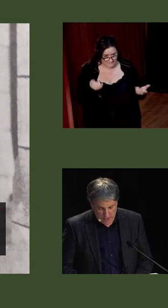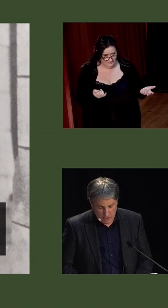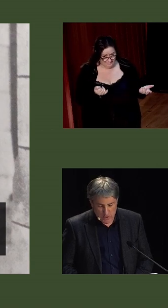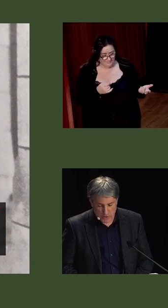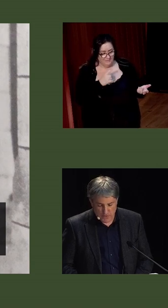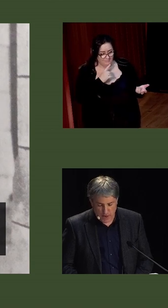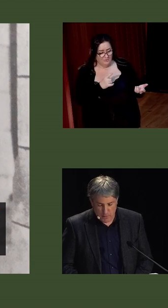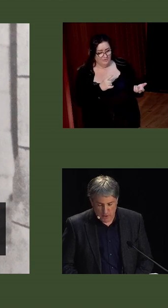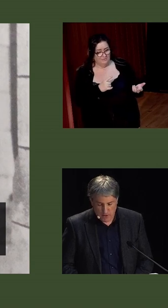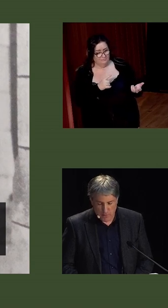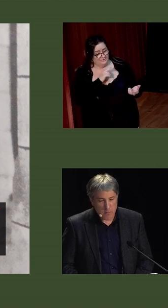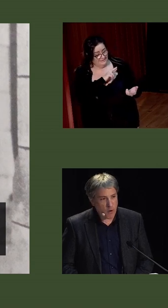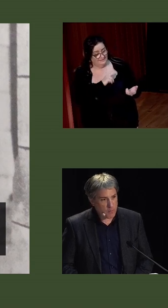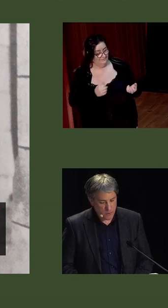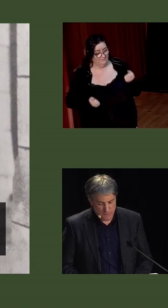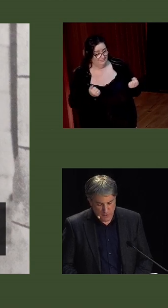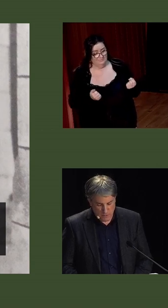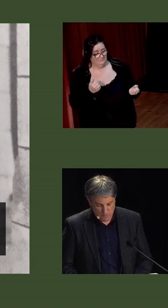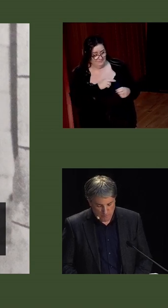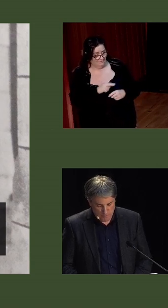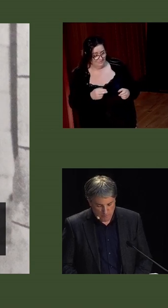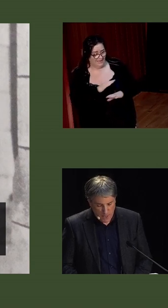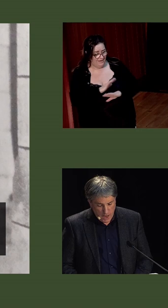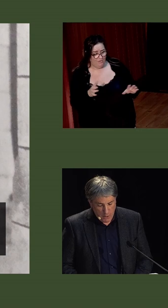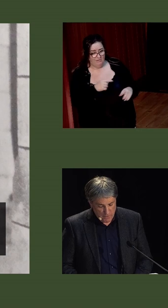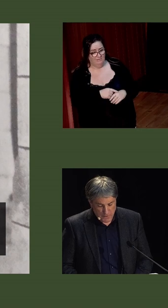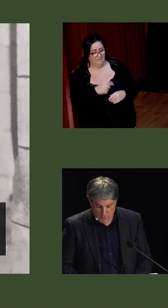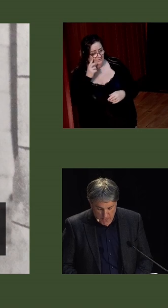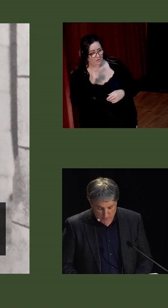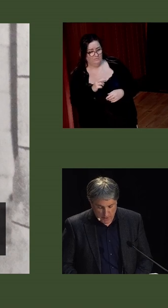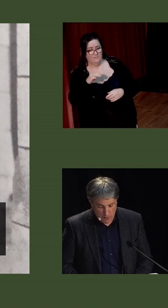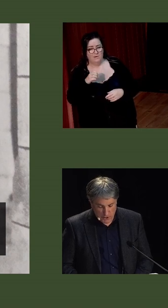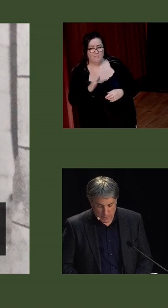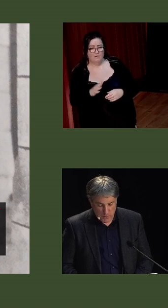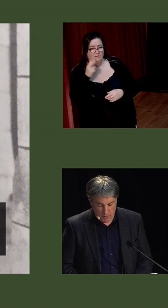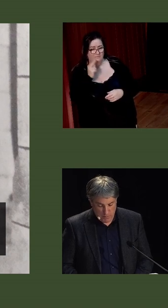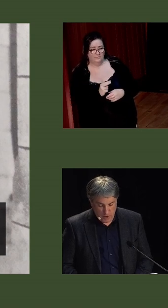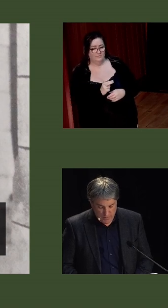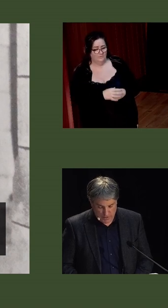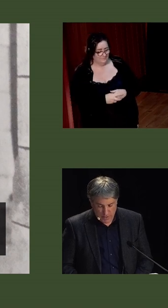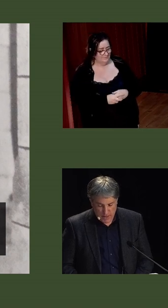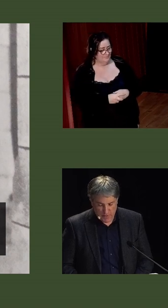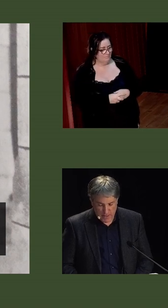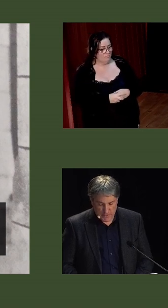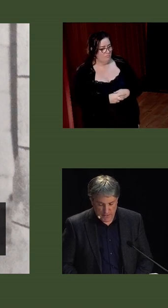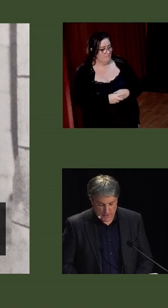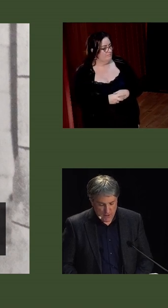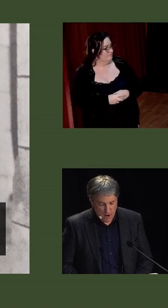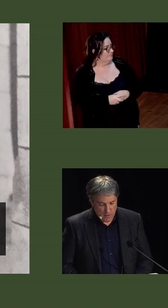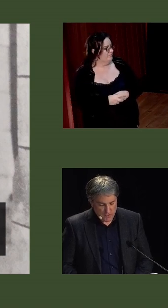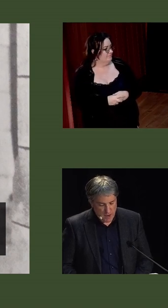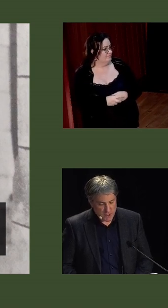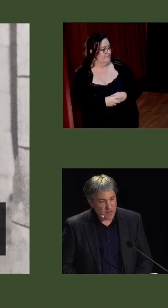entirely unjustifiable from the moral point of view. However dismayed their lordships were in private at the